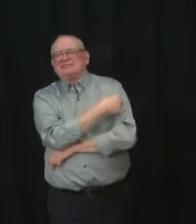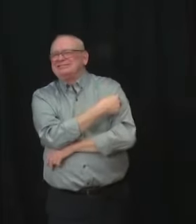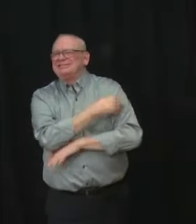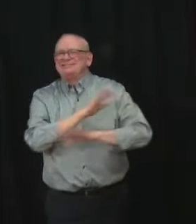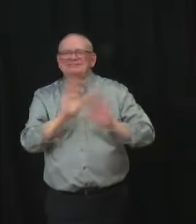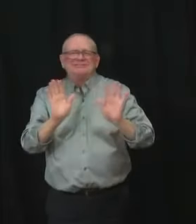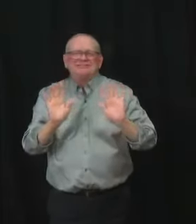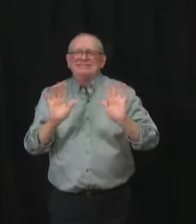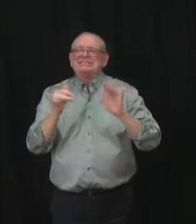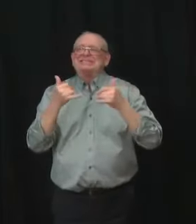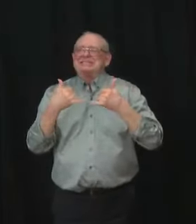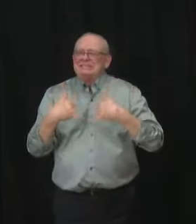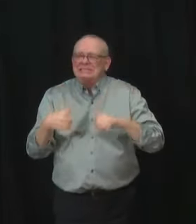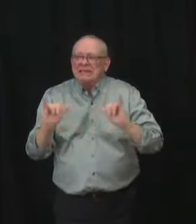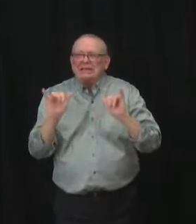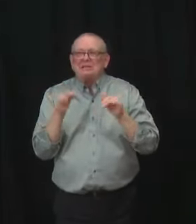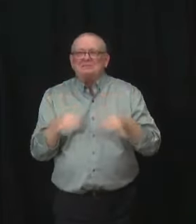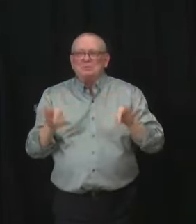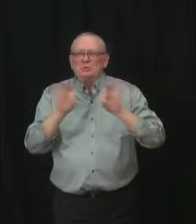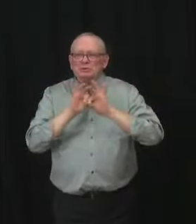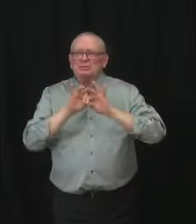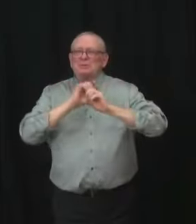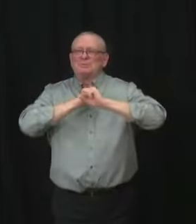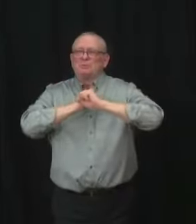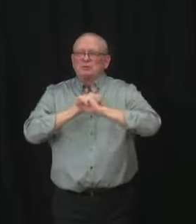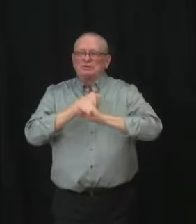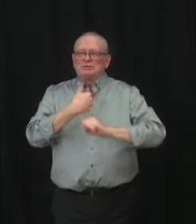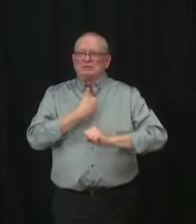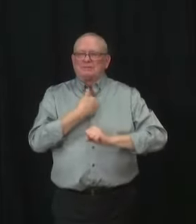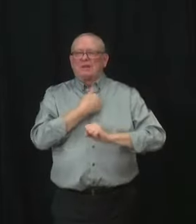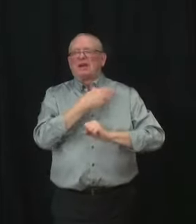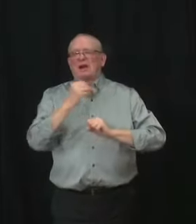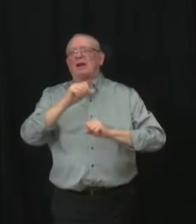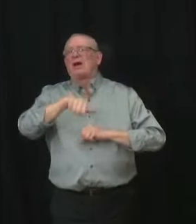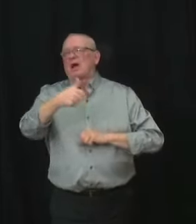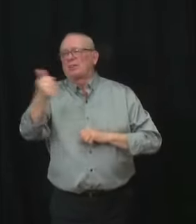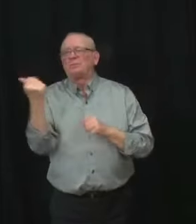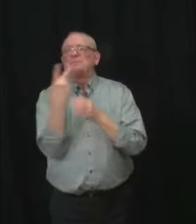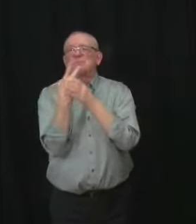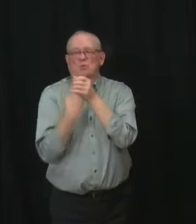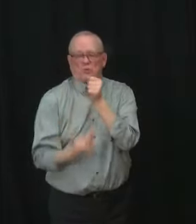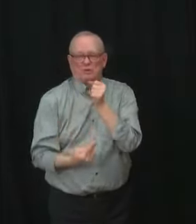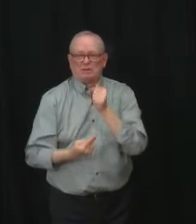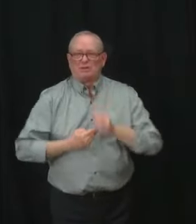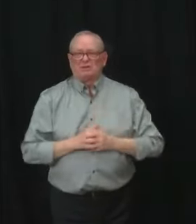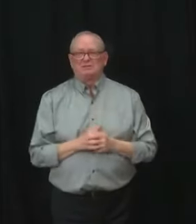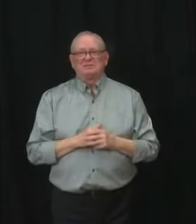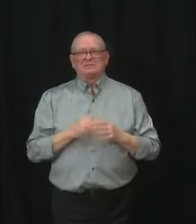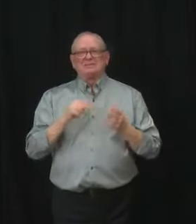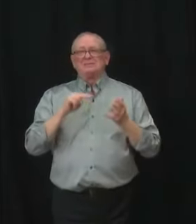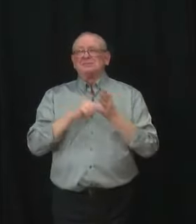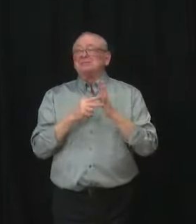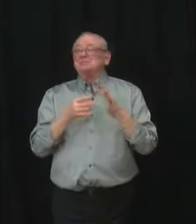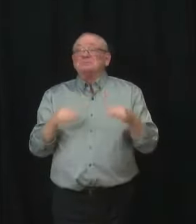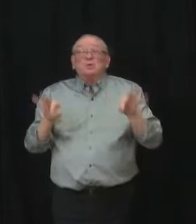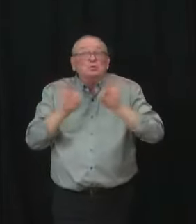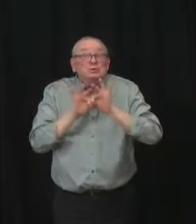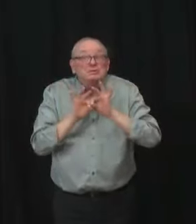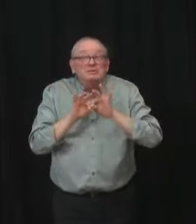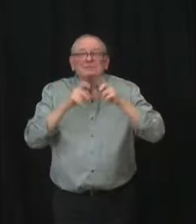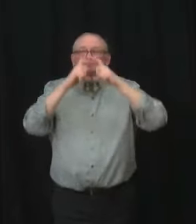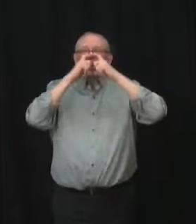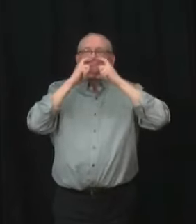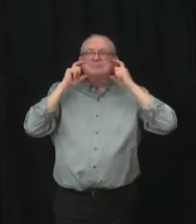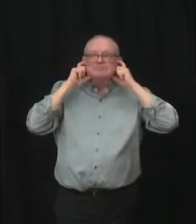ourselves and others by using all the tools at our disposal. Whether it's masking whenever we're indoors in a public place,